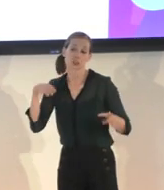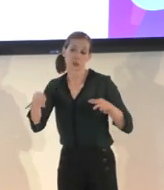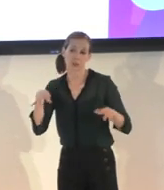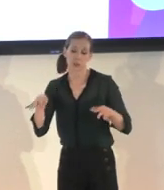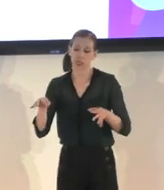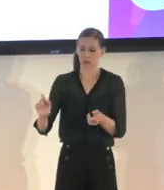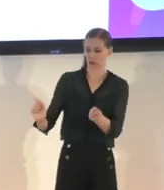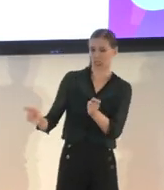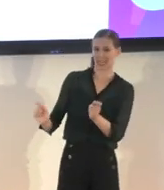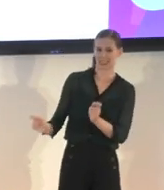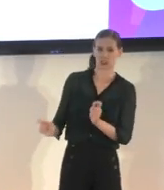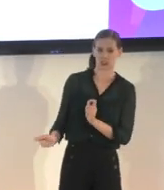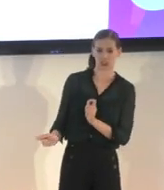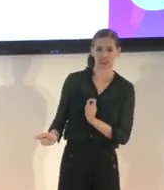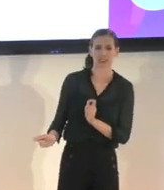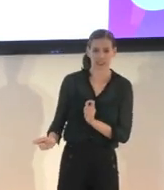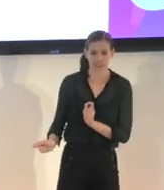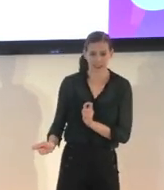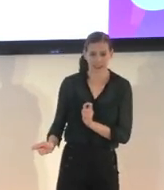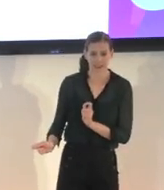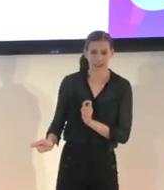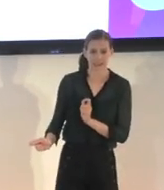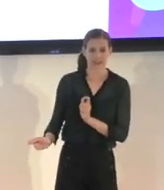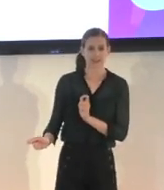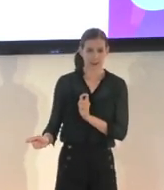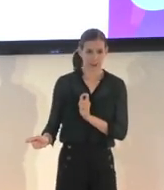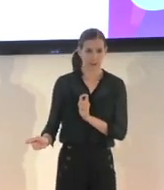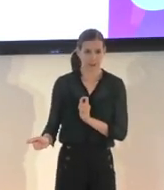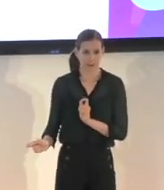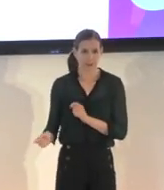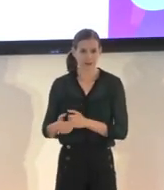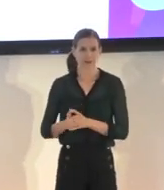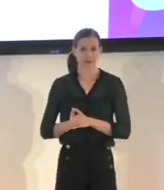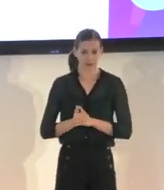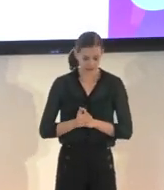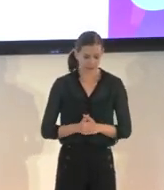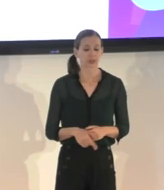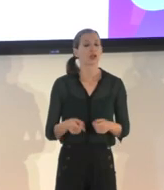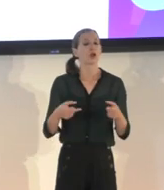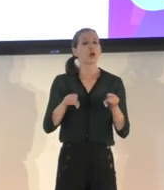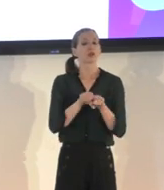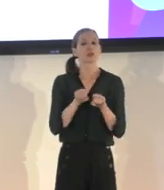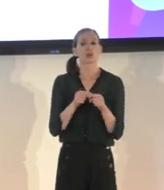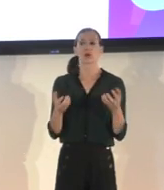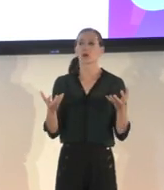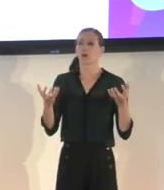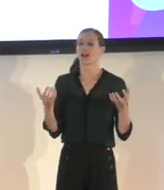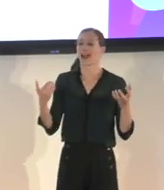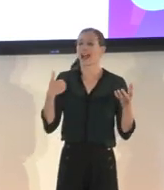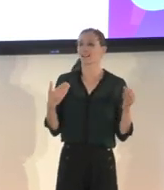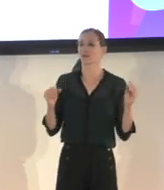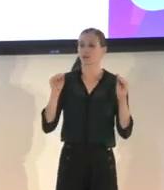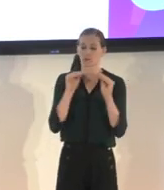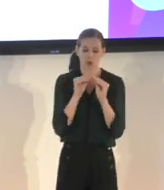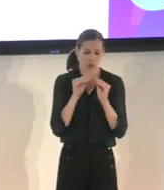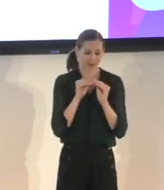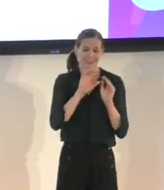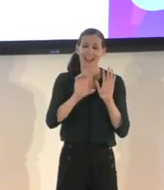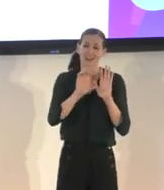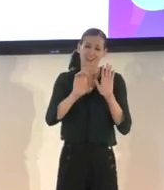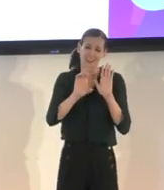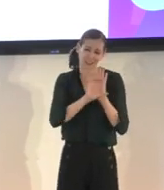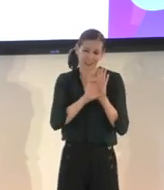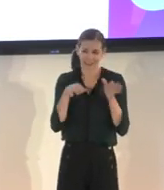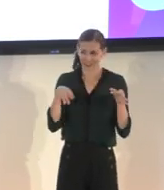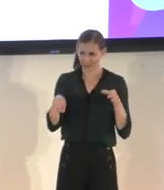text-to-speech. We also would have liked to have had more in the way of character descriptions